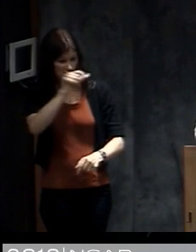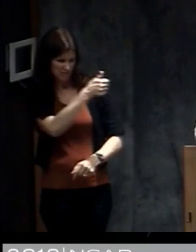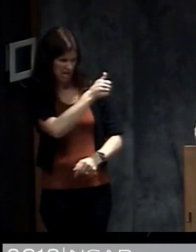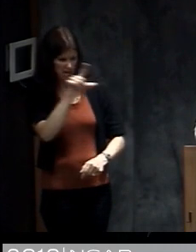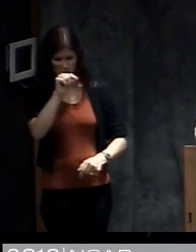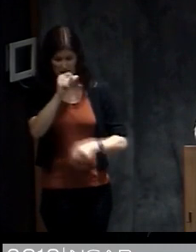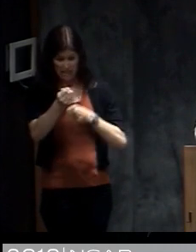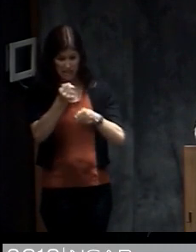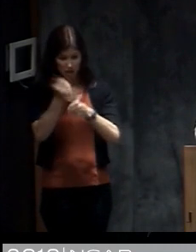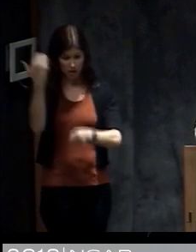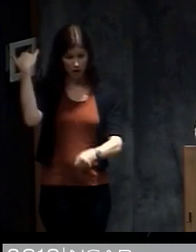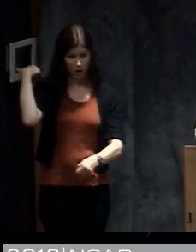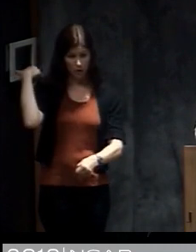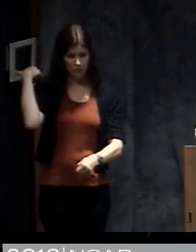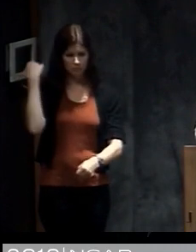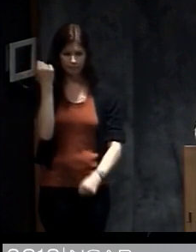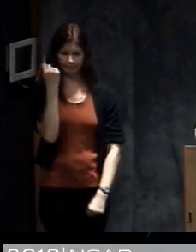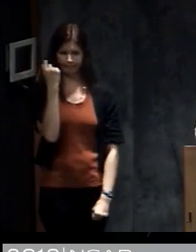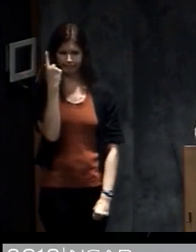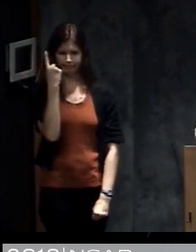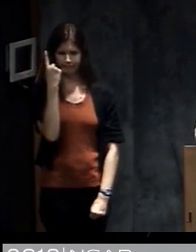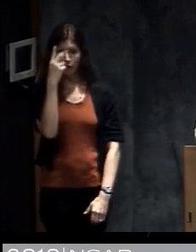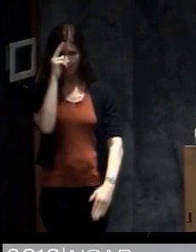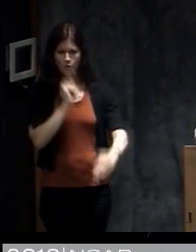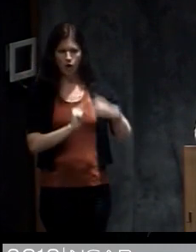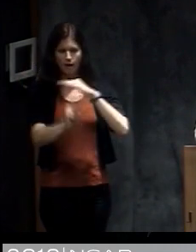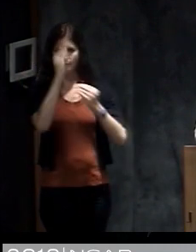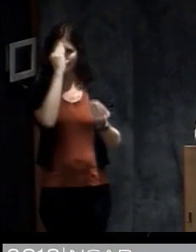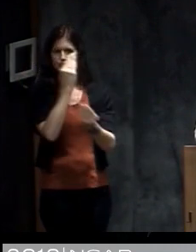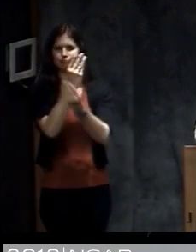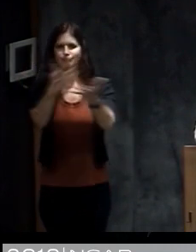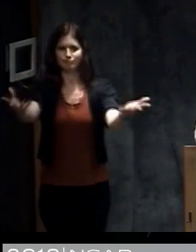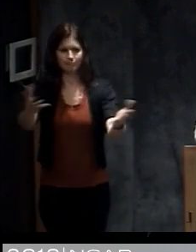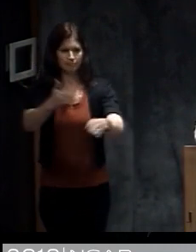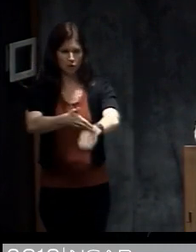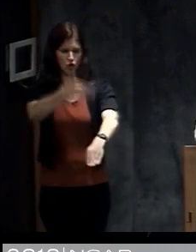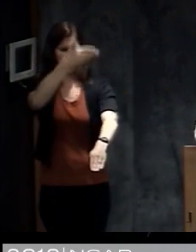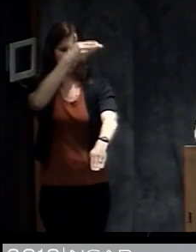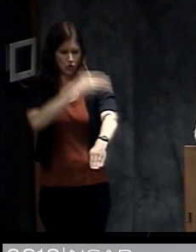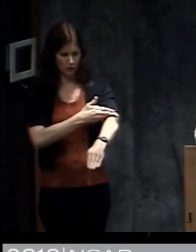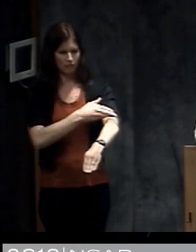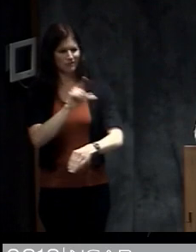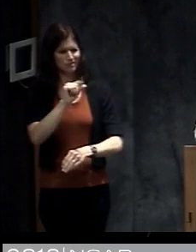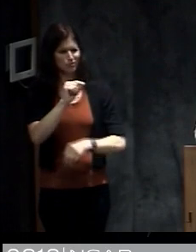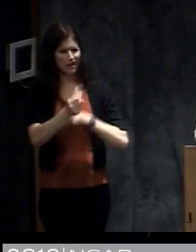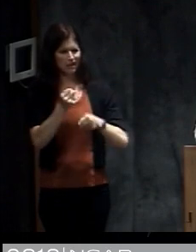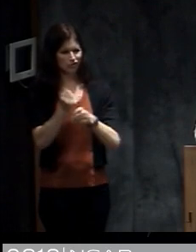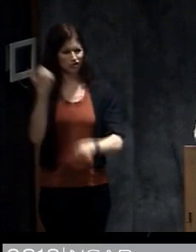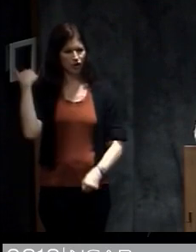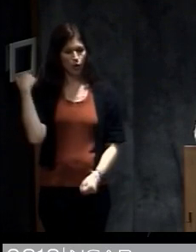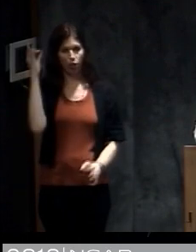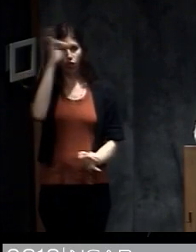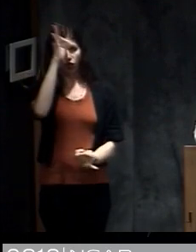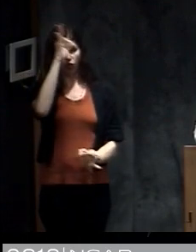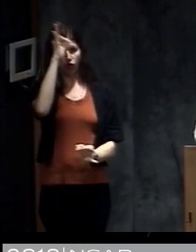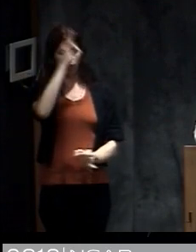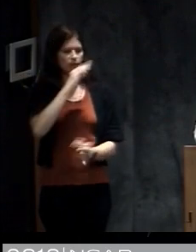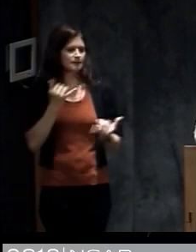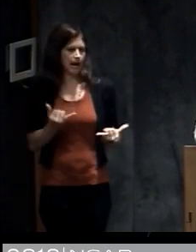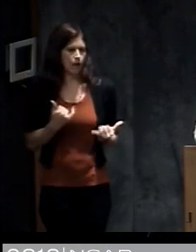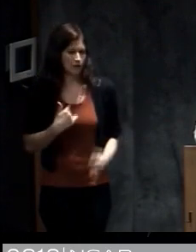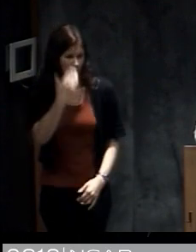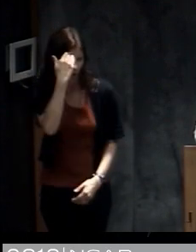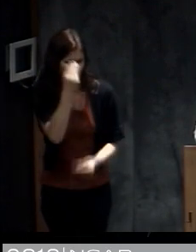understand how much forecasts have improved. The things that we couldn't forecast 20 years ago really can be forecasted today. And so this diagram